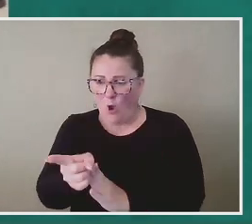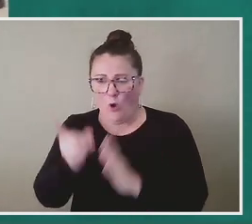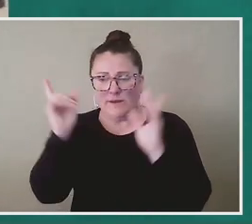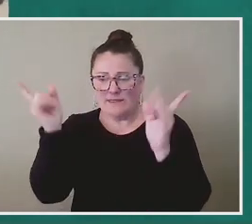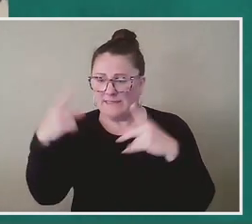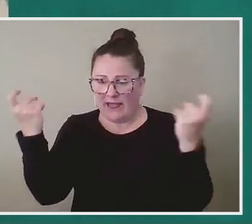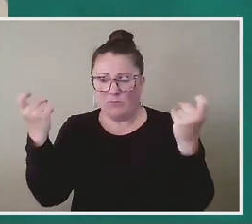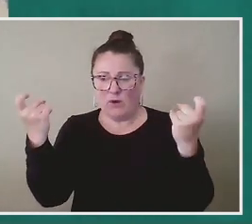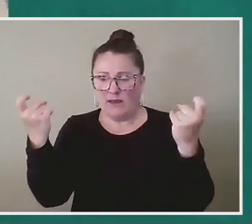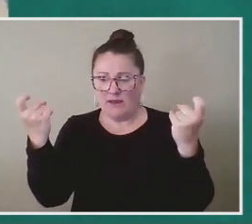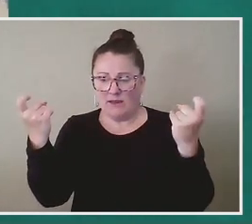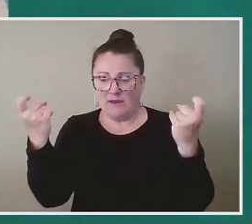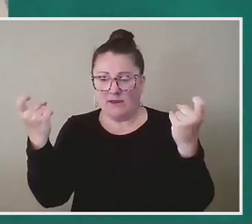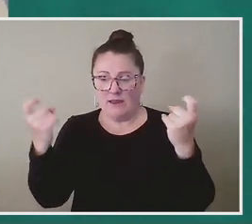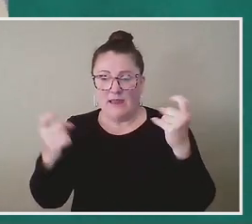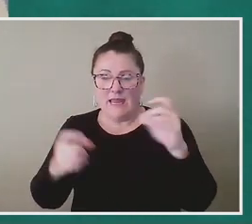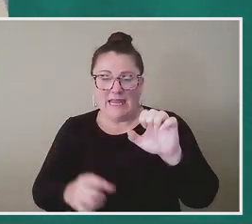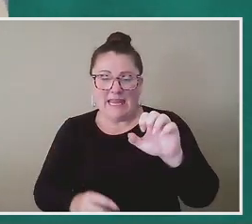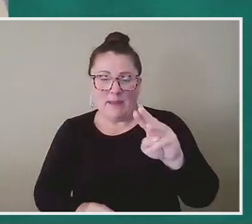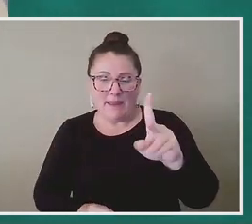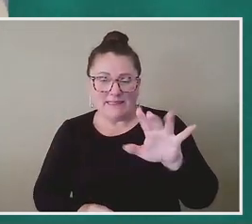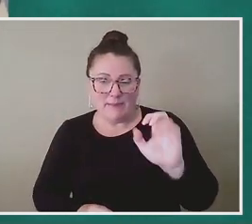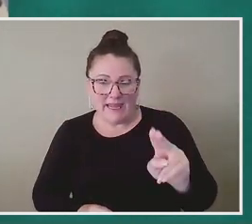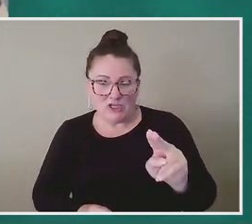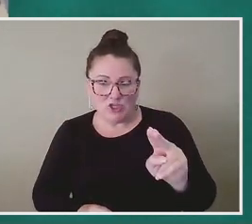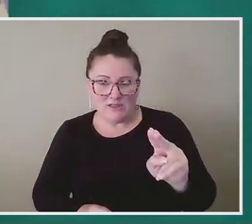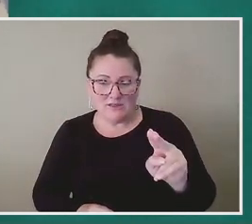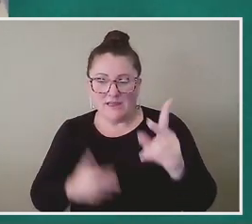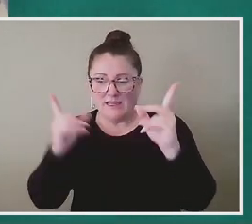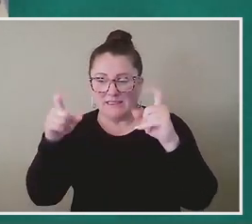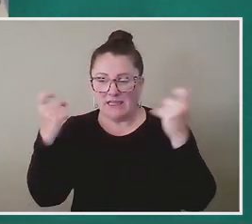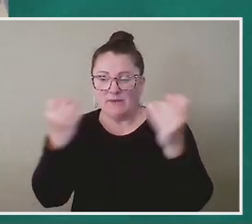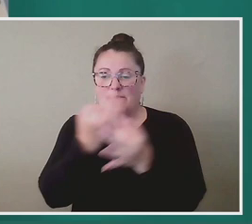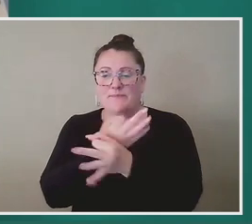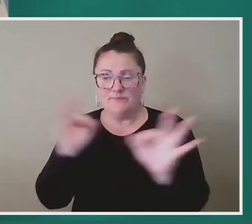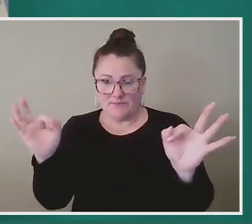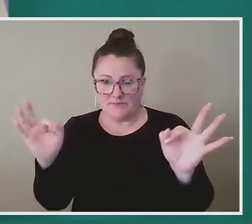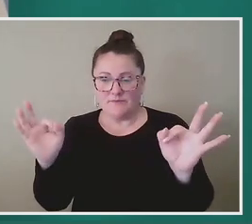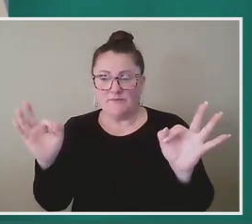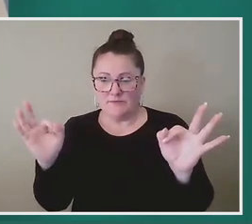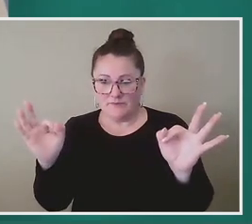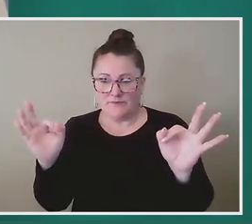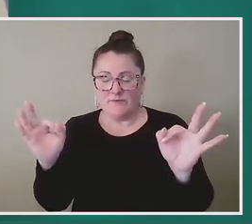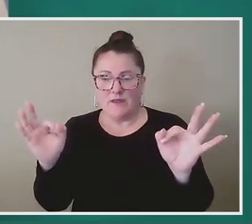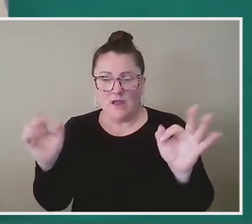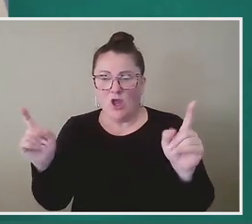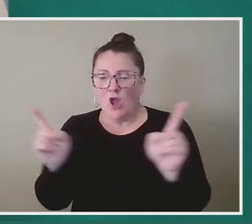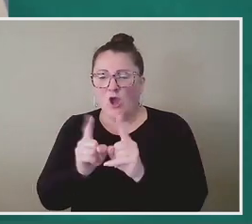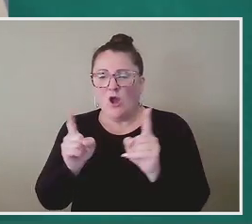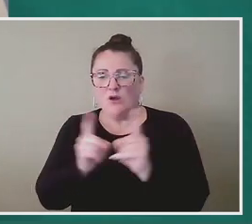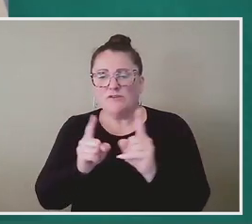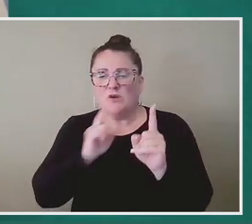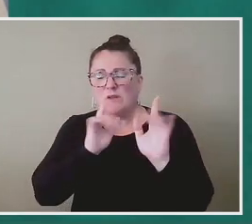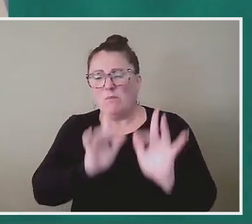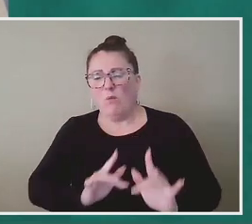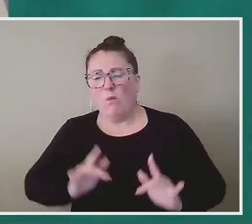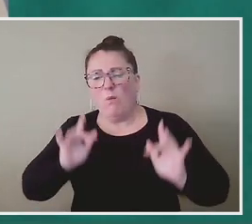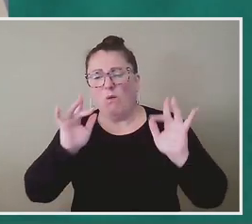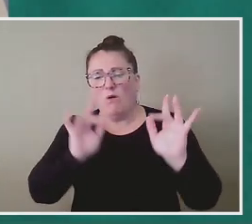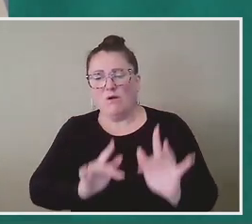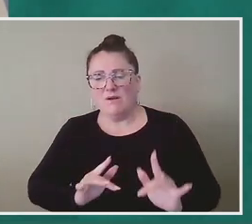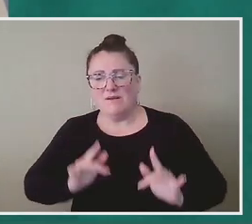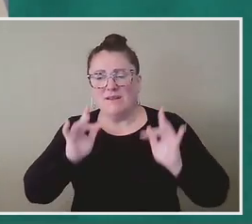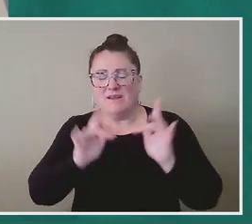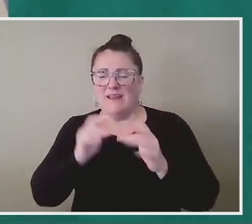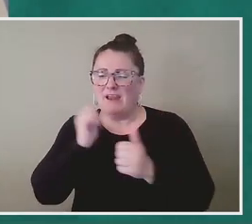emancipation, celebrating freedom, um, but also mourning all that had had to be done in order